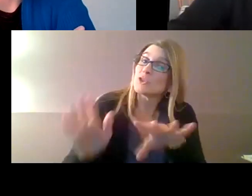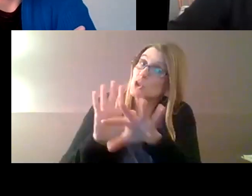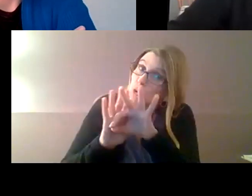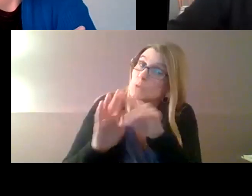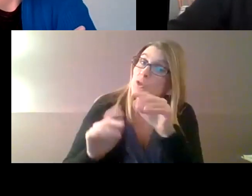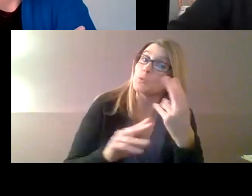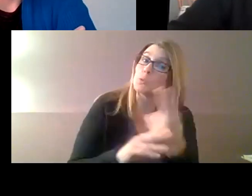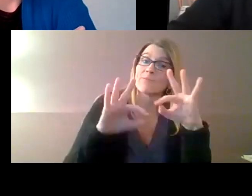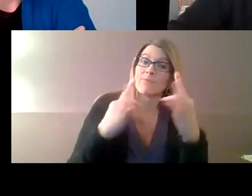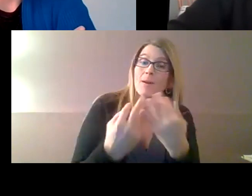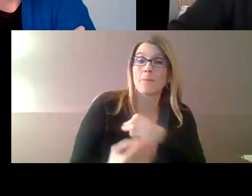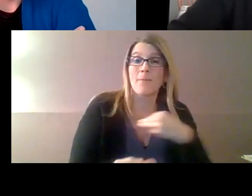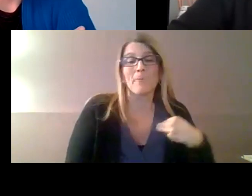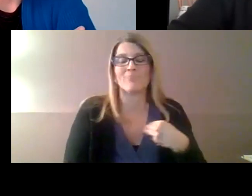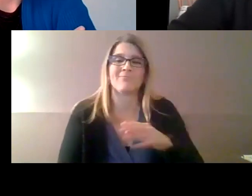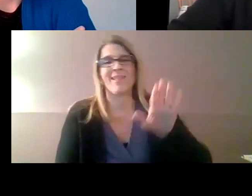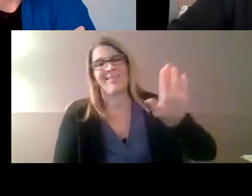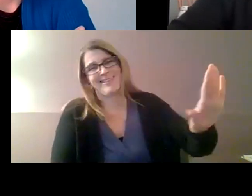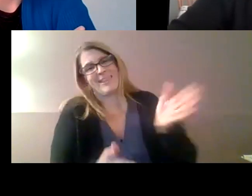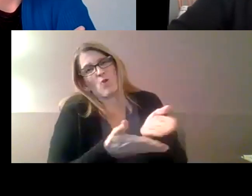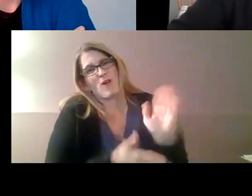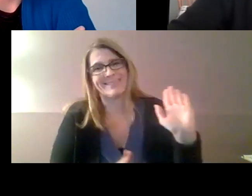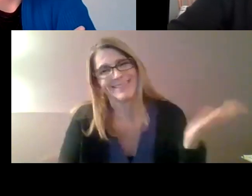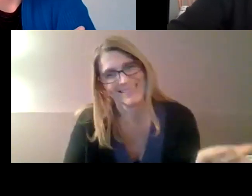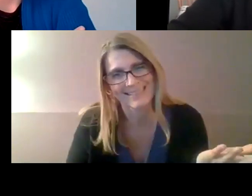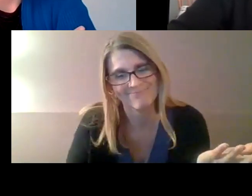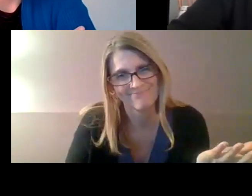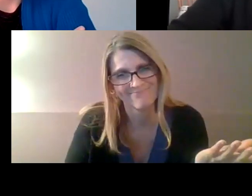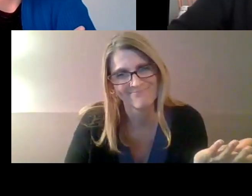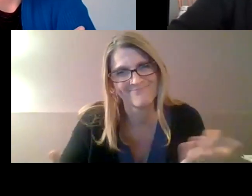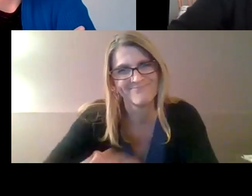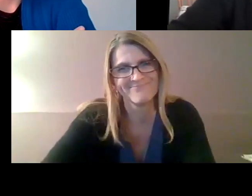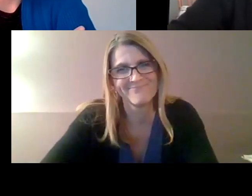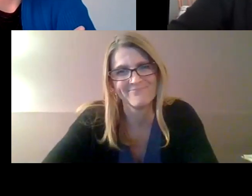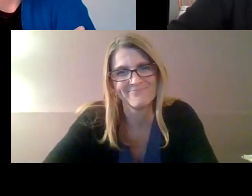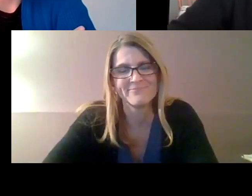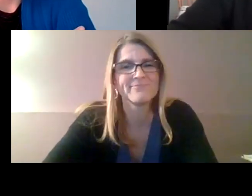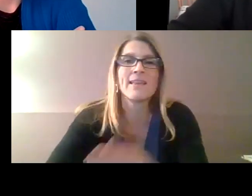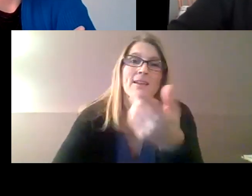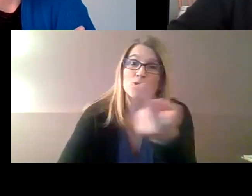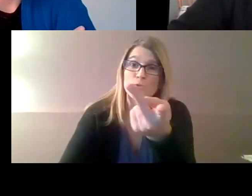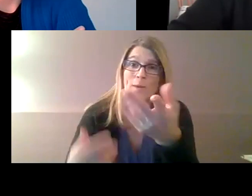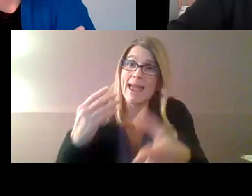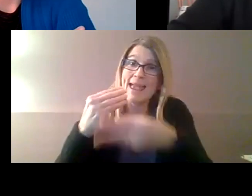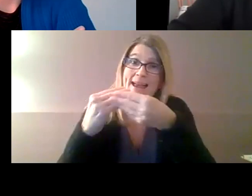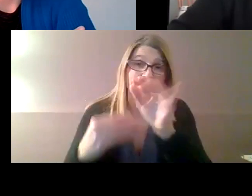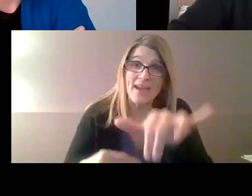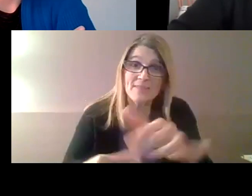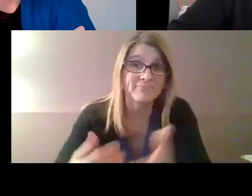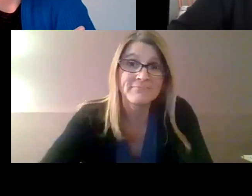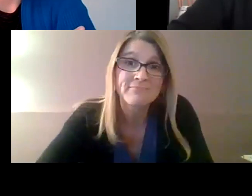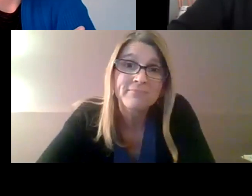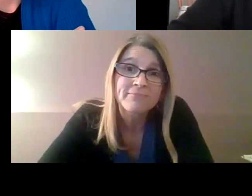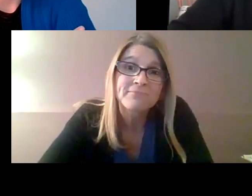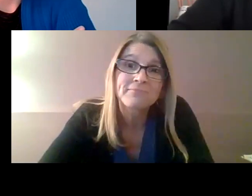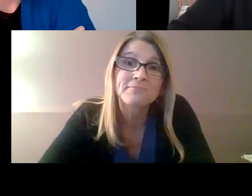interpreter is there for whatever you need. Um, but it is their choice and they're right if they want to use a family member, but we just don't suggest